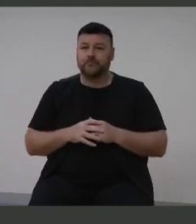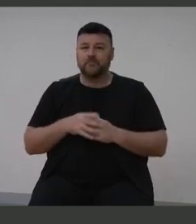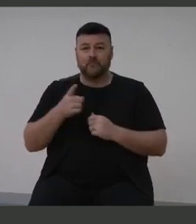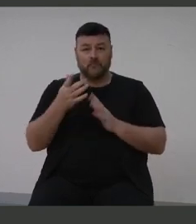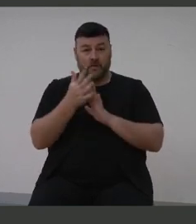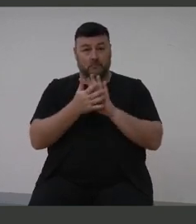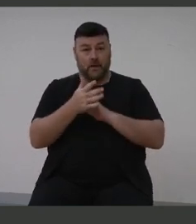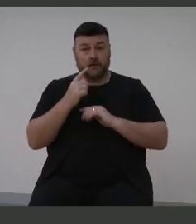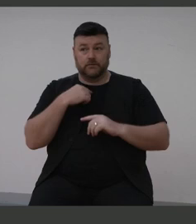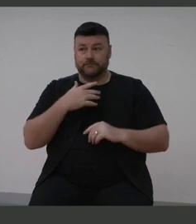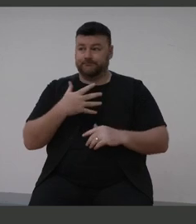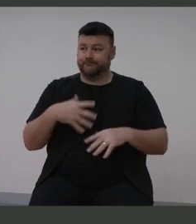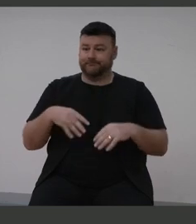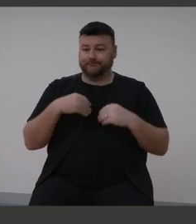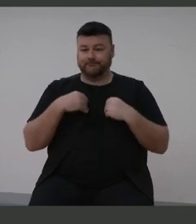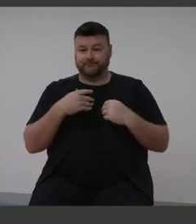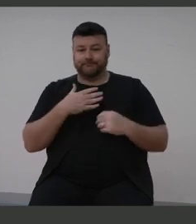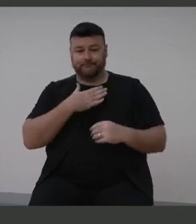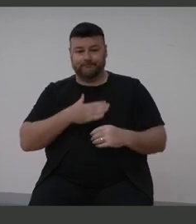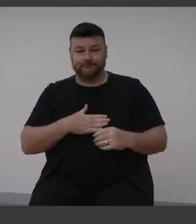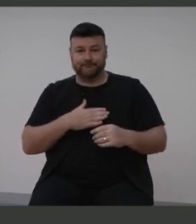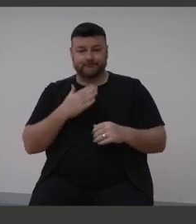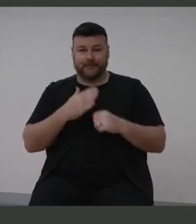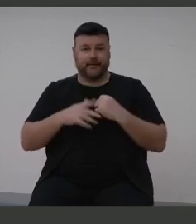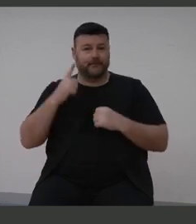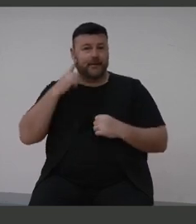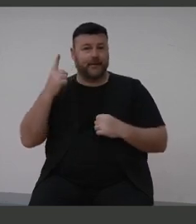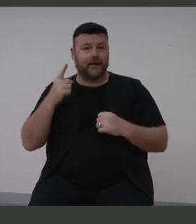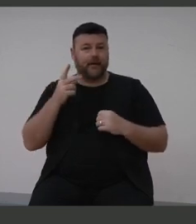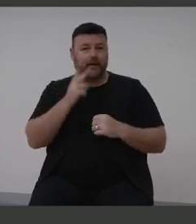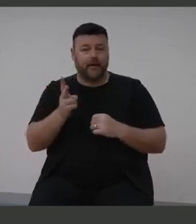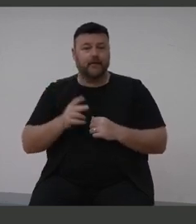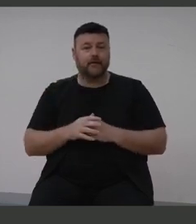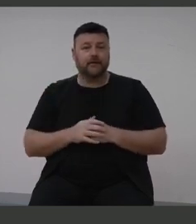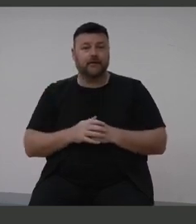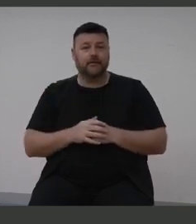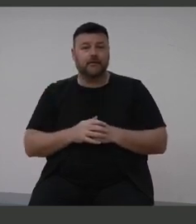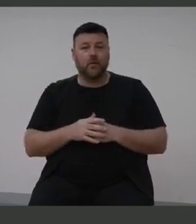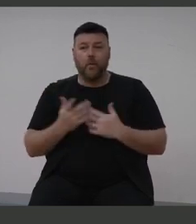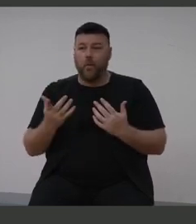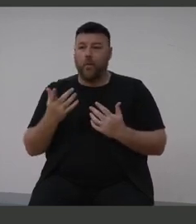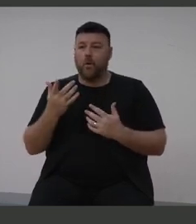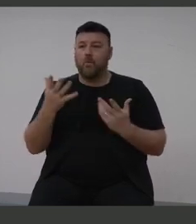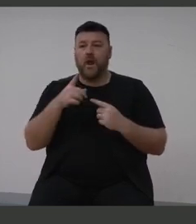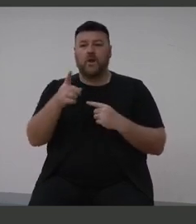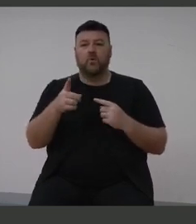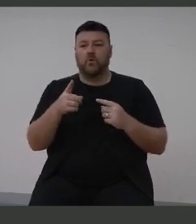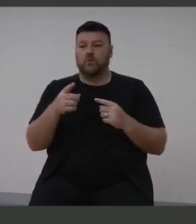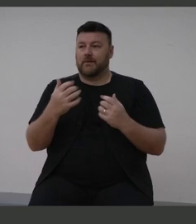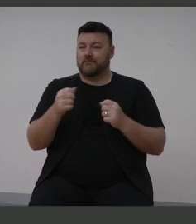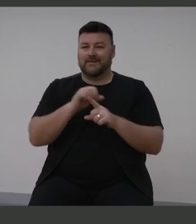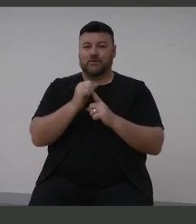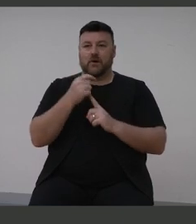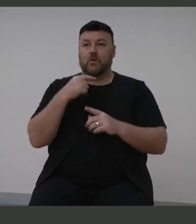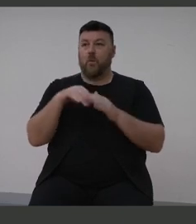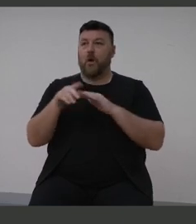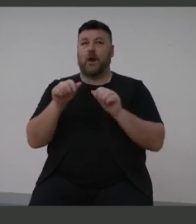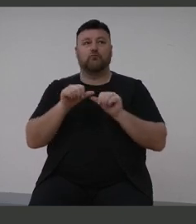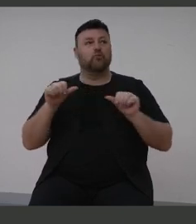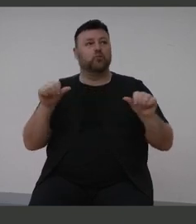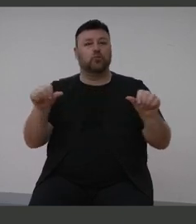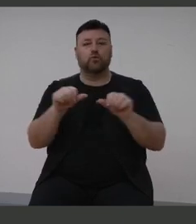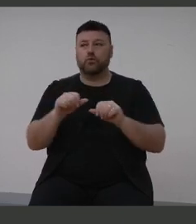it doesn't mean that you have to be able to never be able to hear again or be in a situation where you're in a room. And what I've noticed and